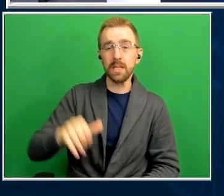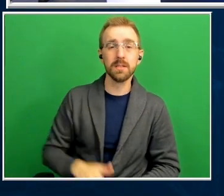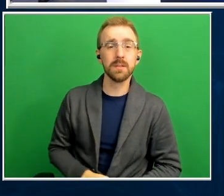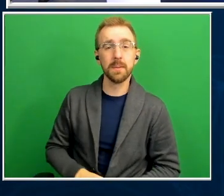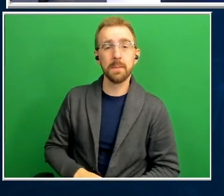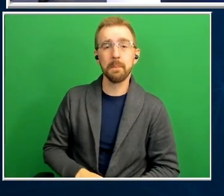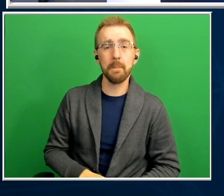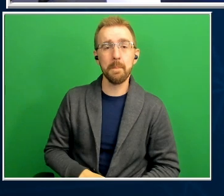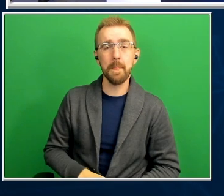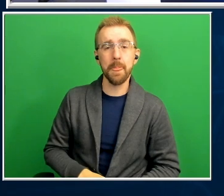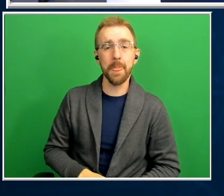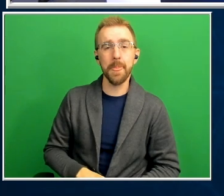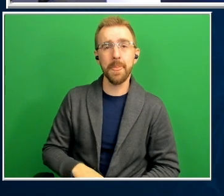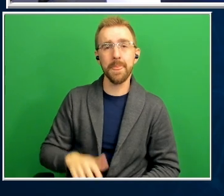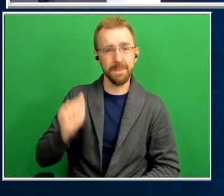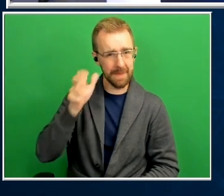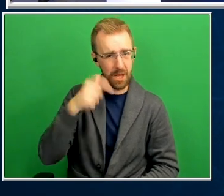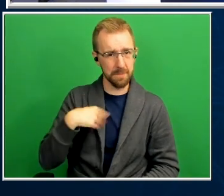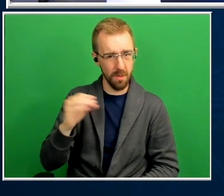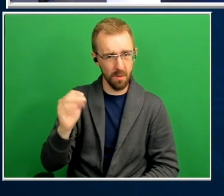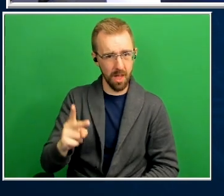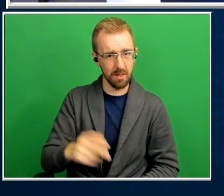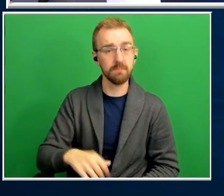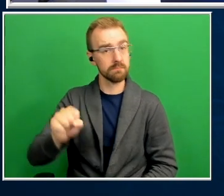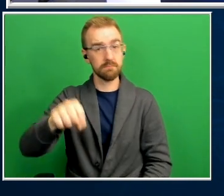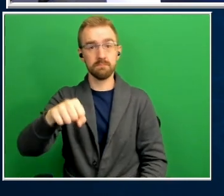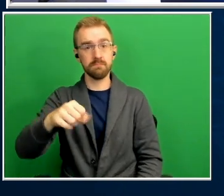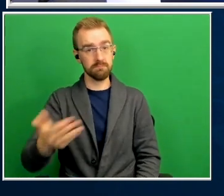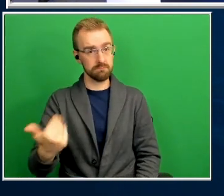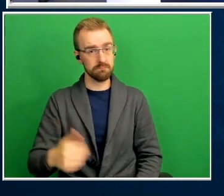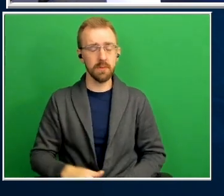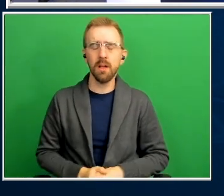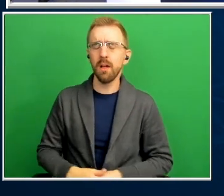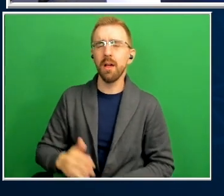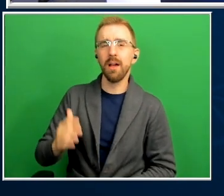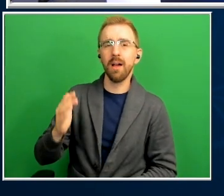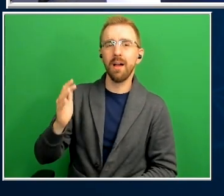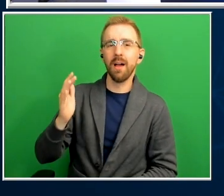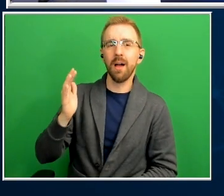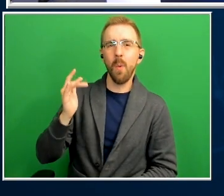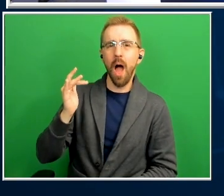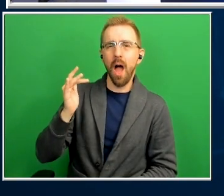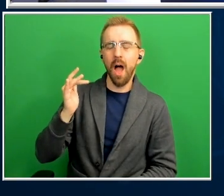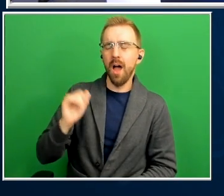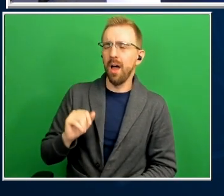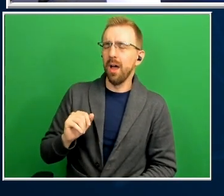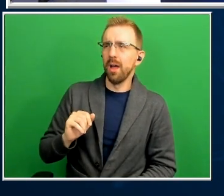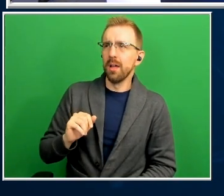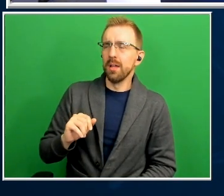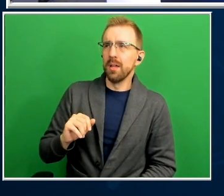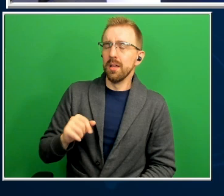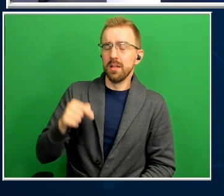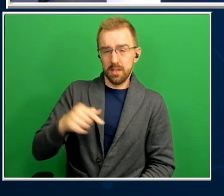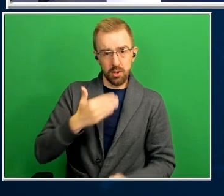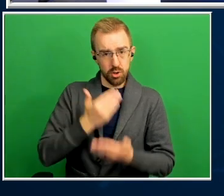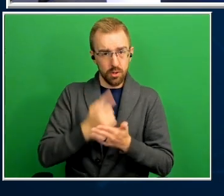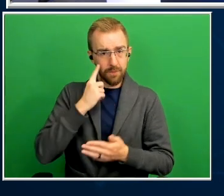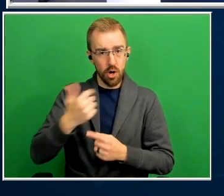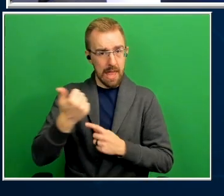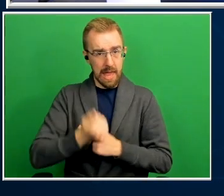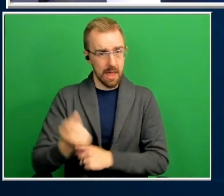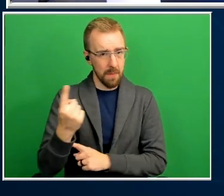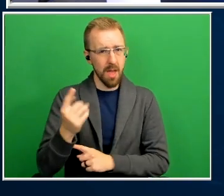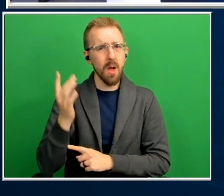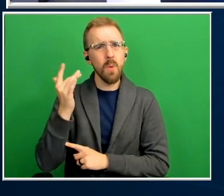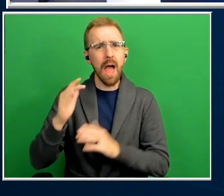joey can you hear me okay yes so why is it just why so is this good for just anybody why is are things like this just